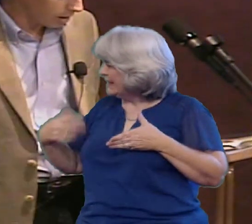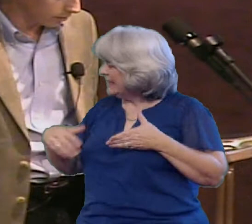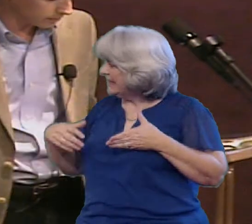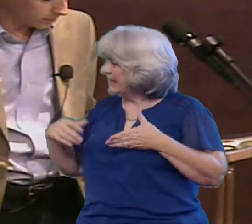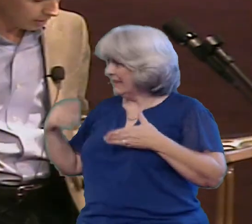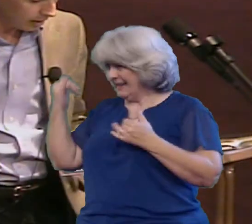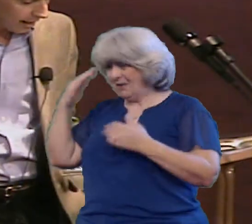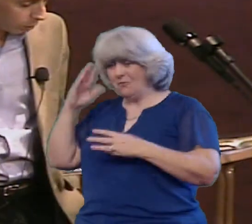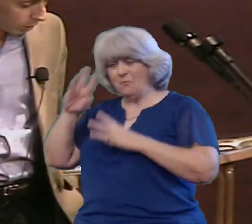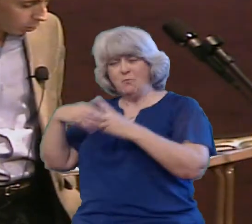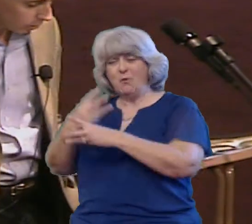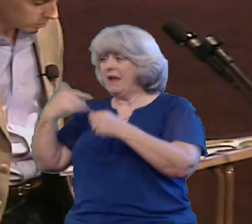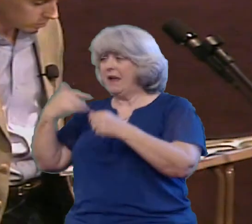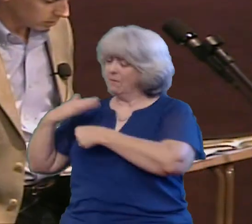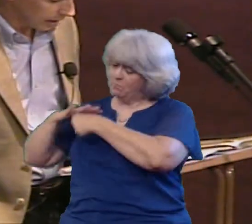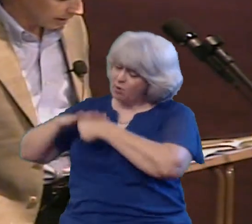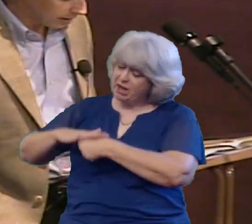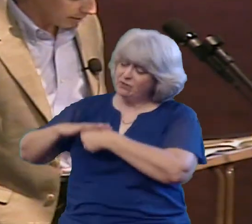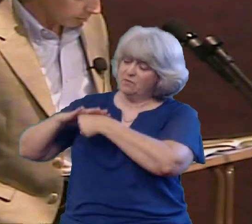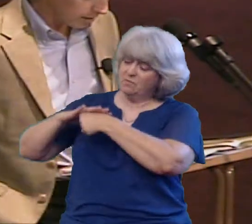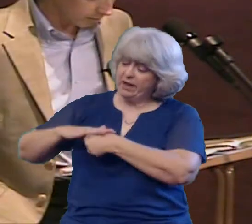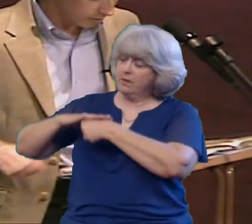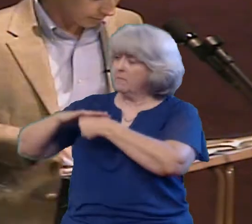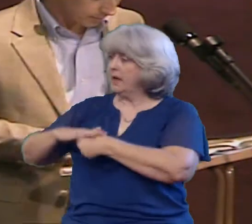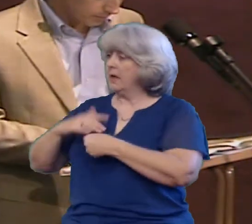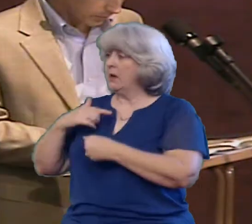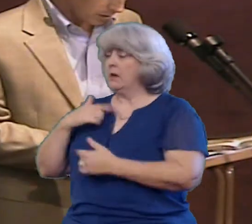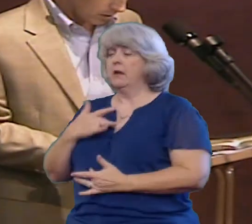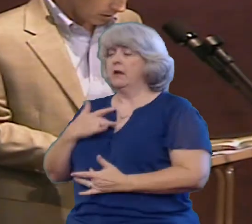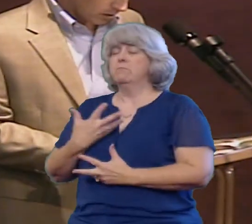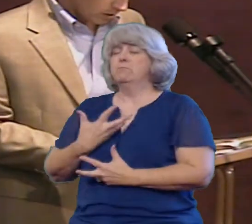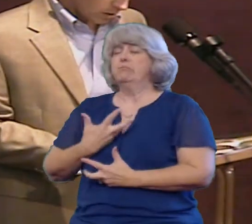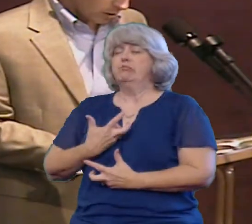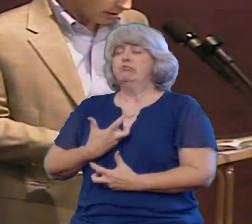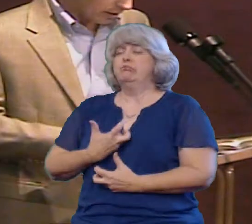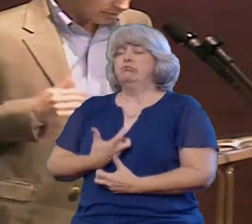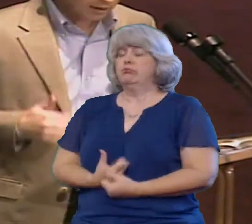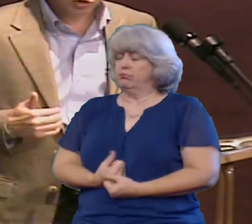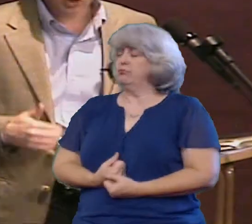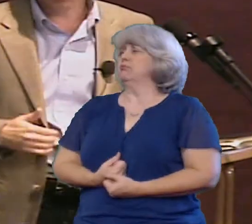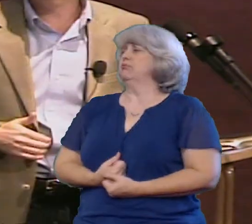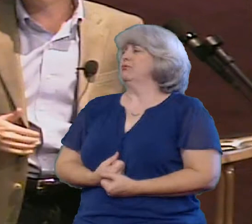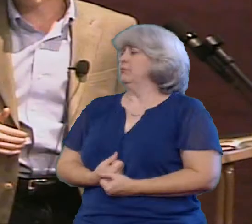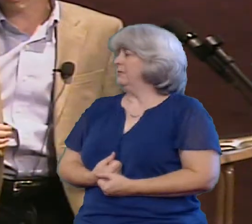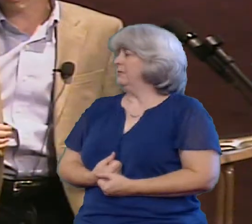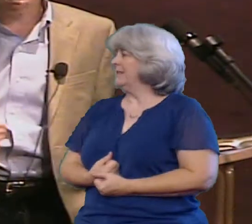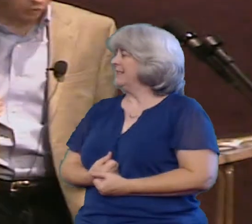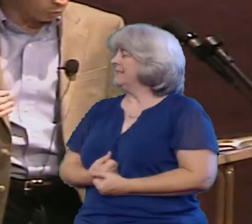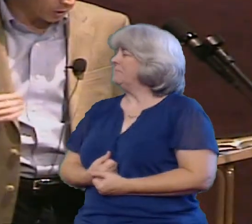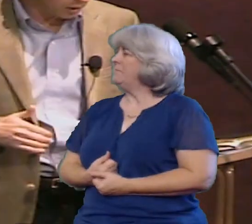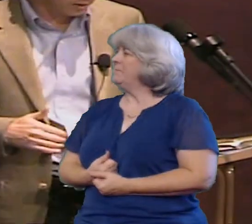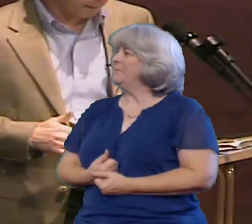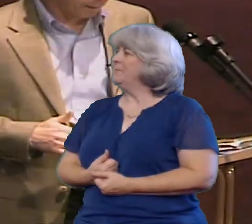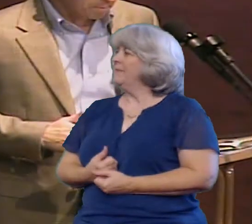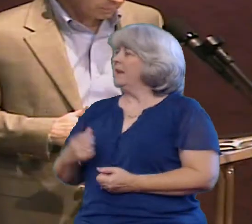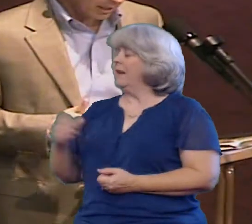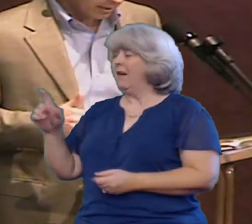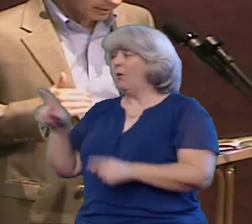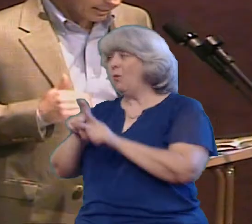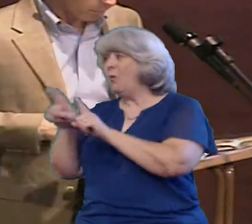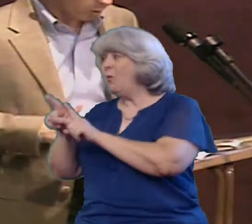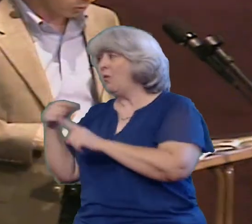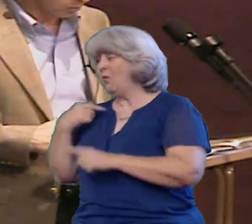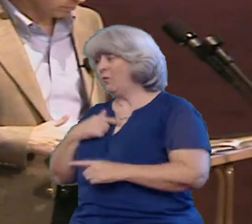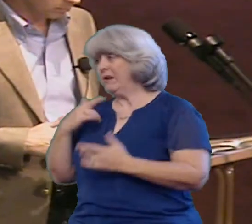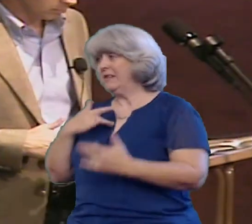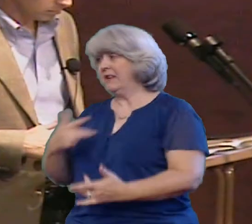of life And that we hold it and let it get the best of us You see I think as humans sometimes we're too arrogant To